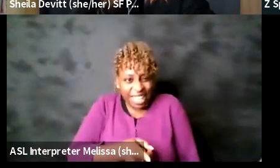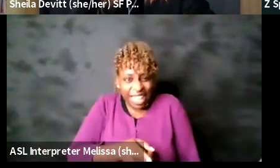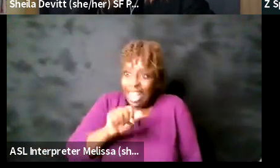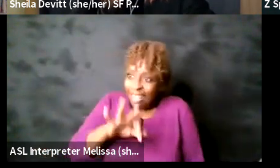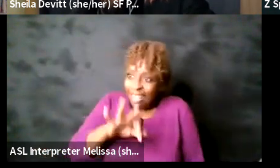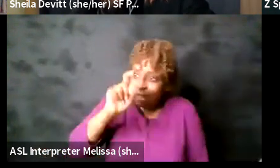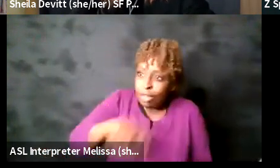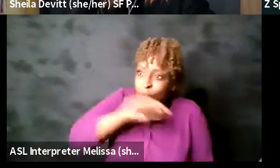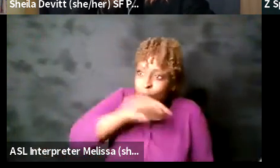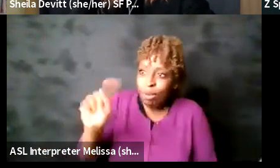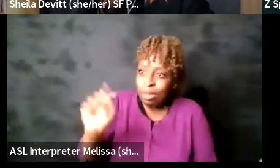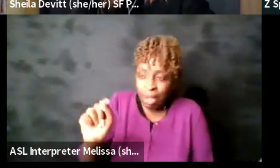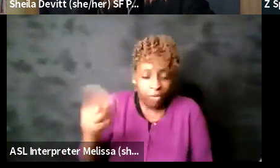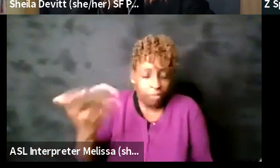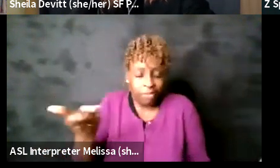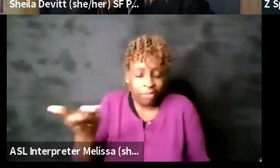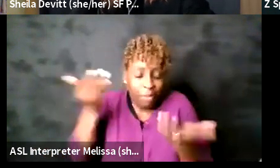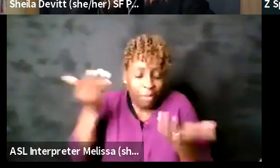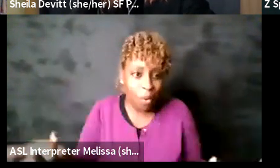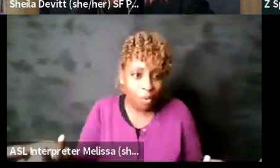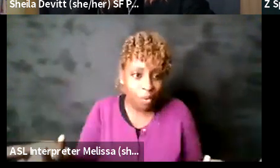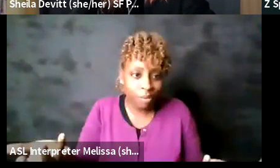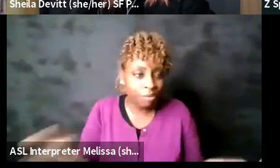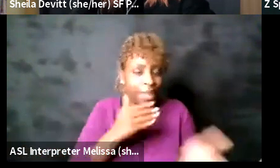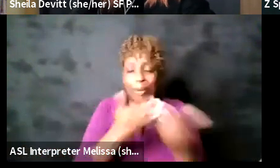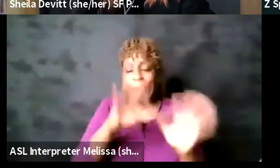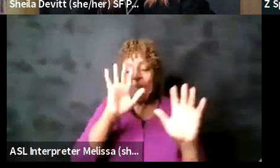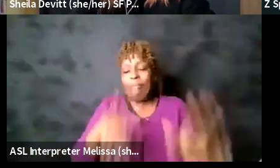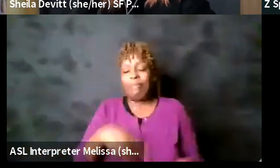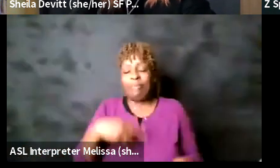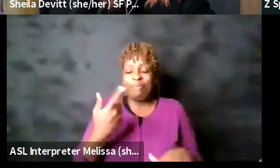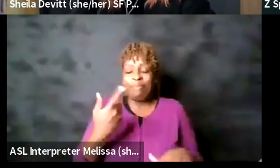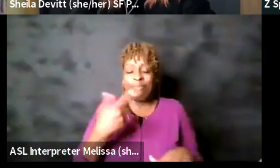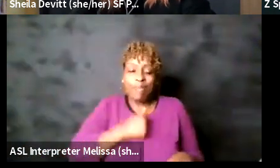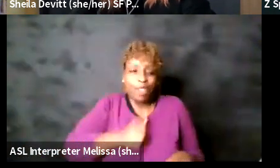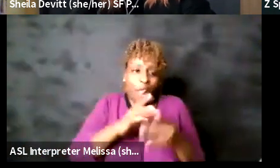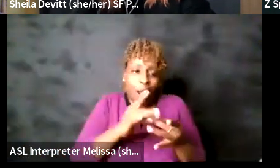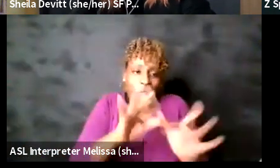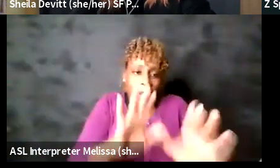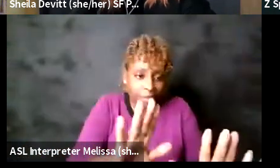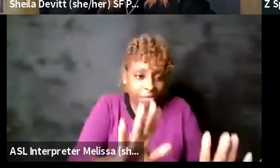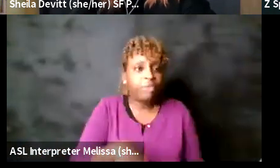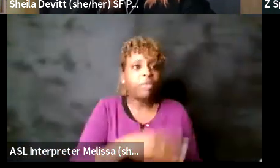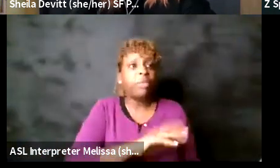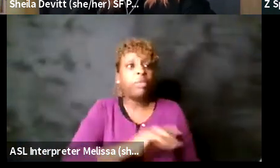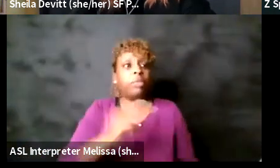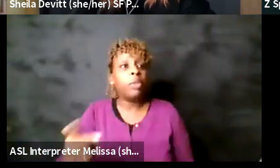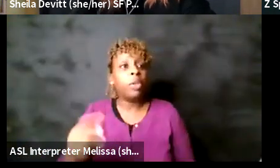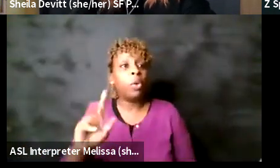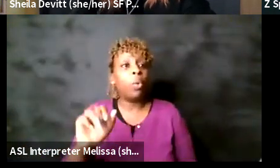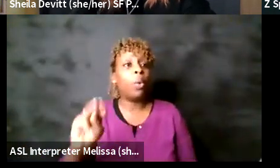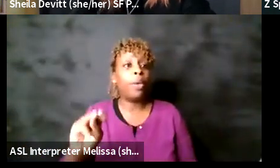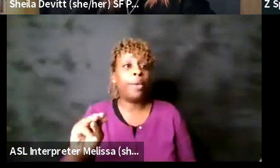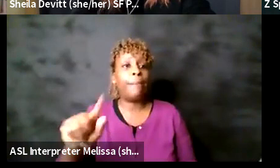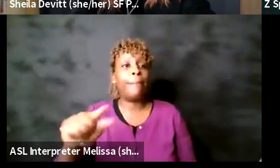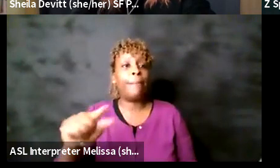anyways so i'm gonna ramble that's i'm gonna i'm gonna pause this conversation because i am really really excited to to talk about where you're